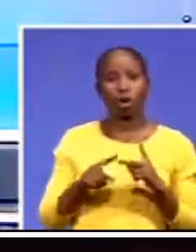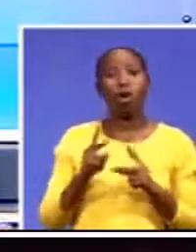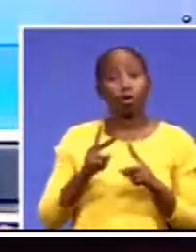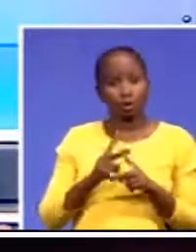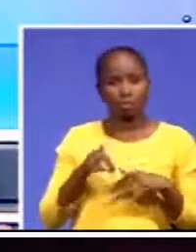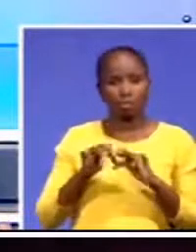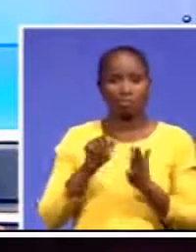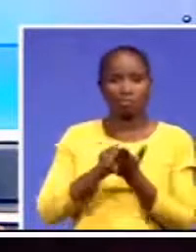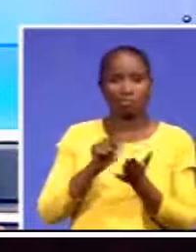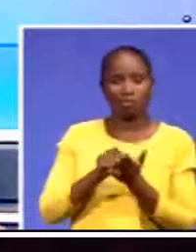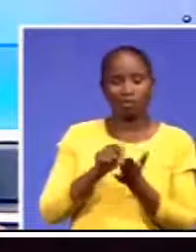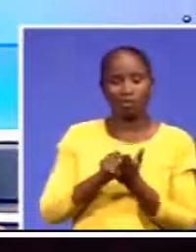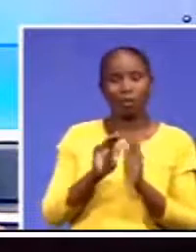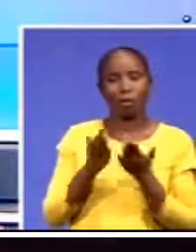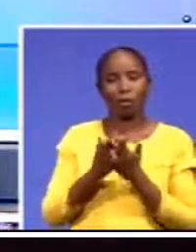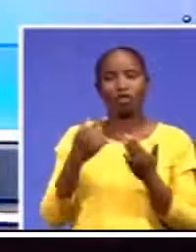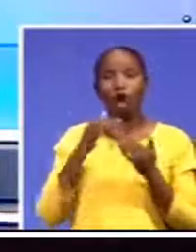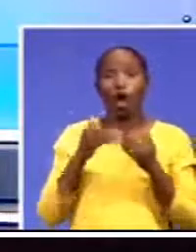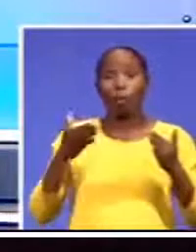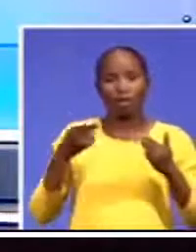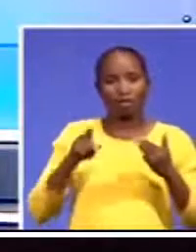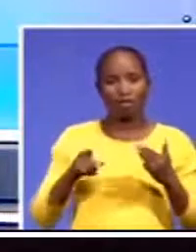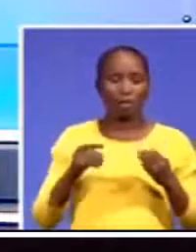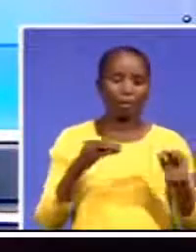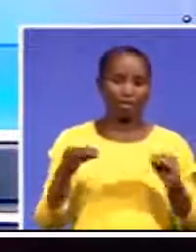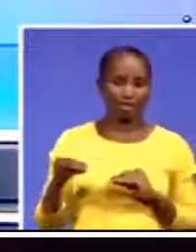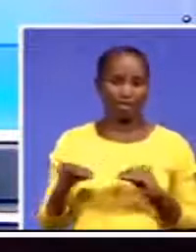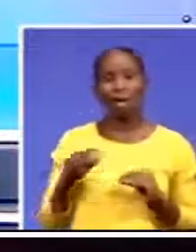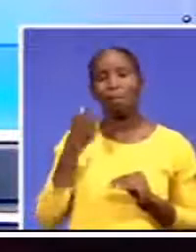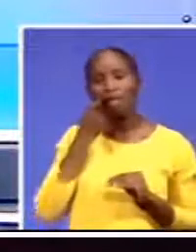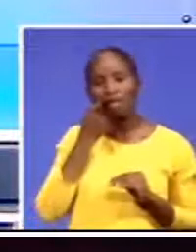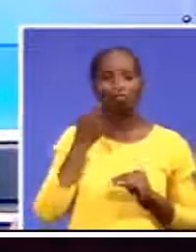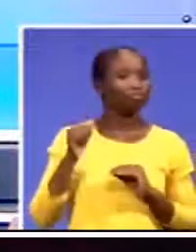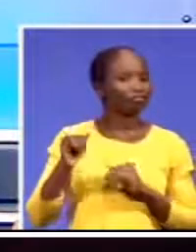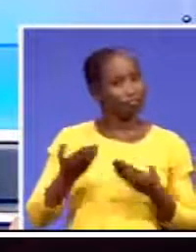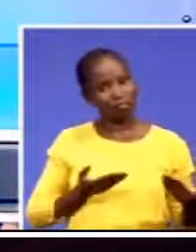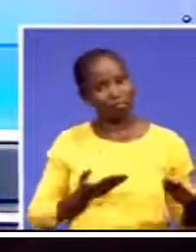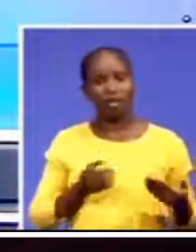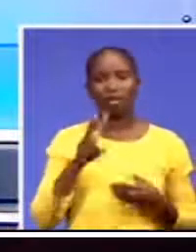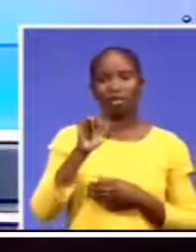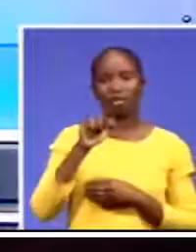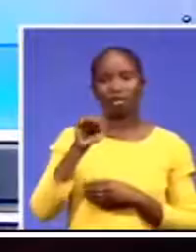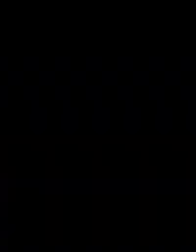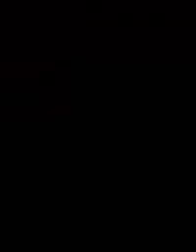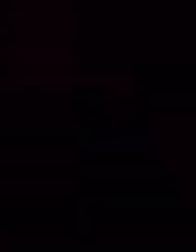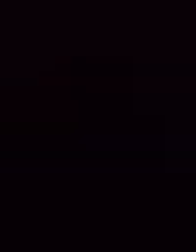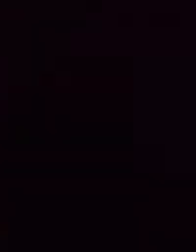very good morning to both of you gentlemen. Victor, what is the importance of the Africa intra-African trade fair?